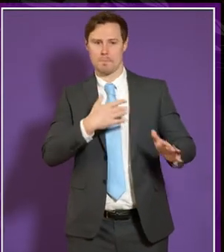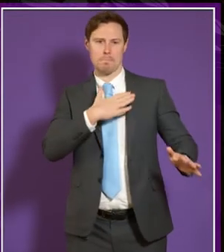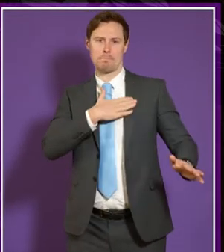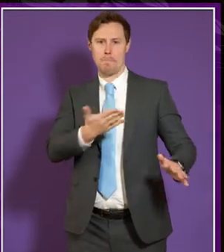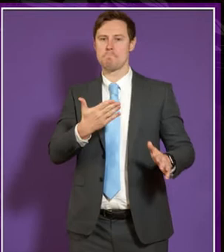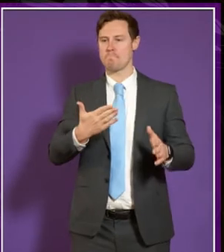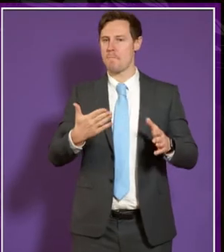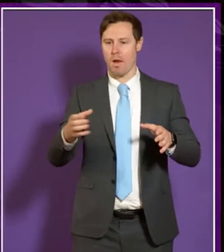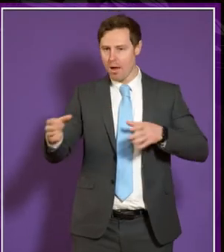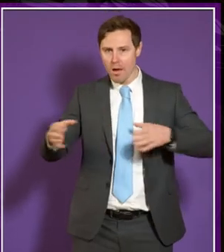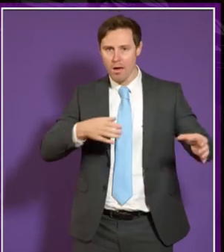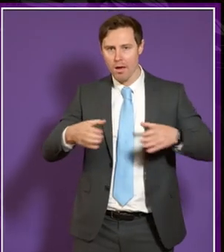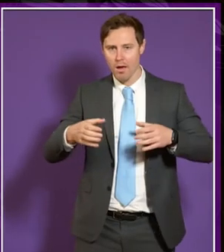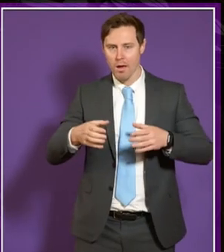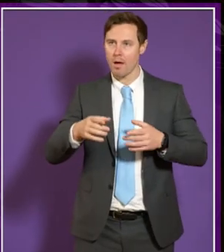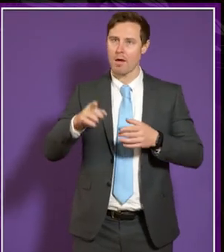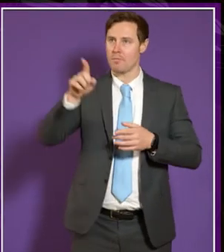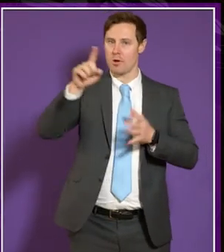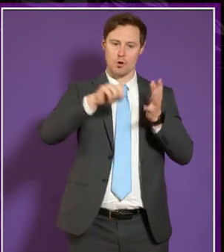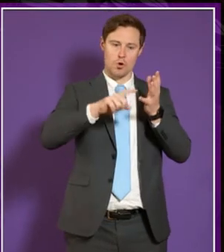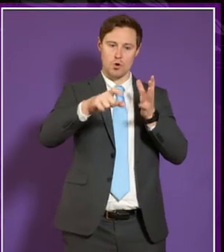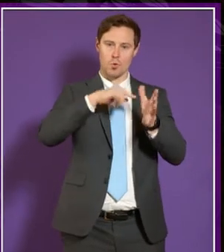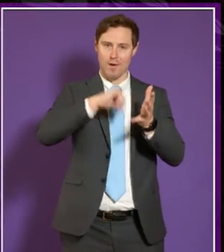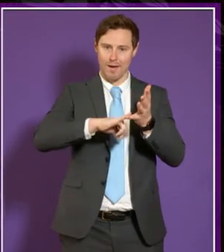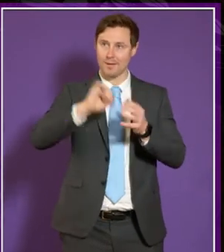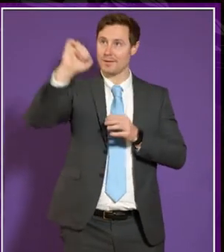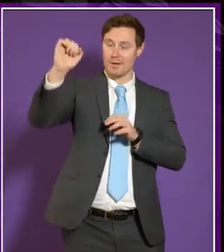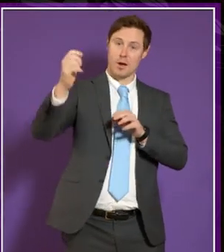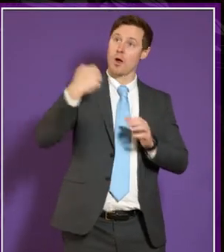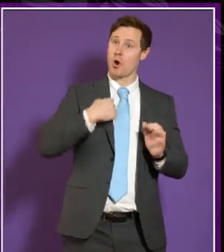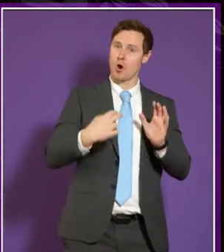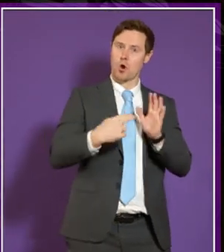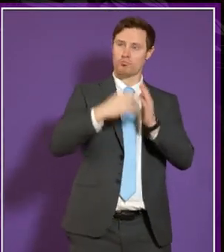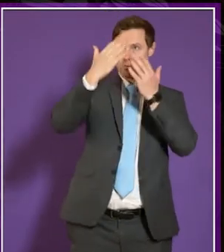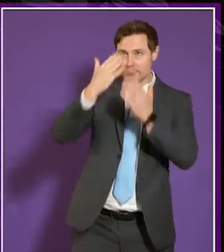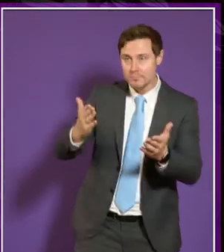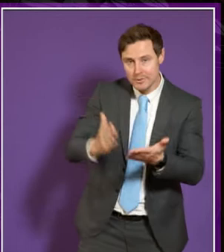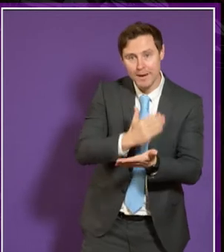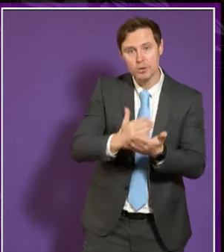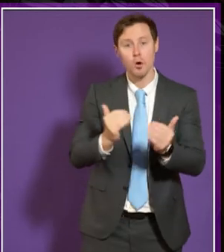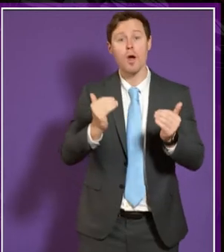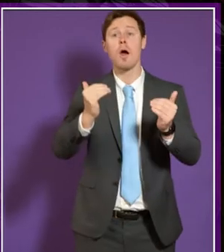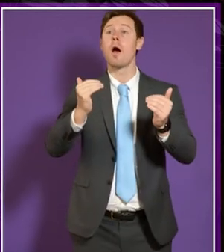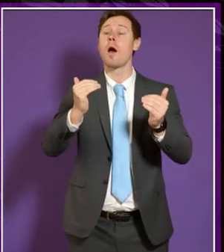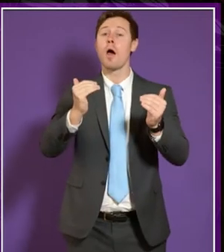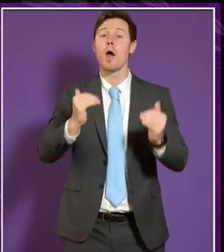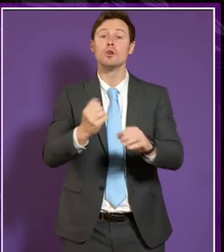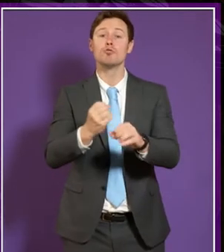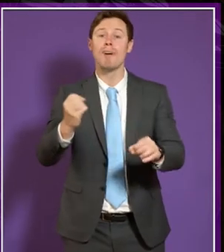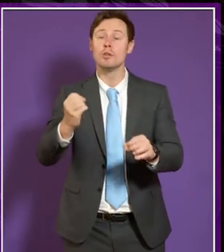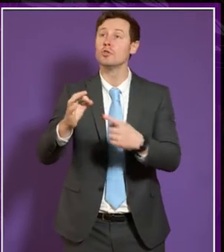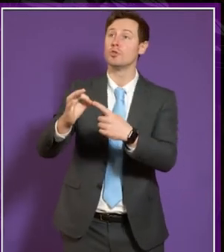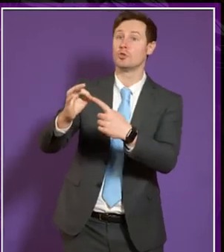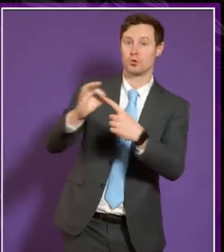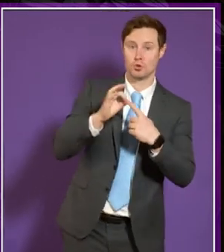with UCAS you are under contract to ensure that your undergraduate applications um are managed